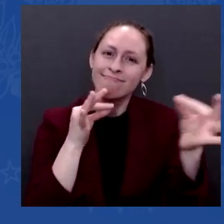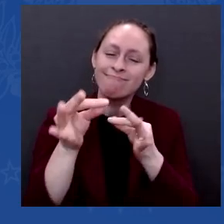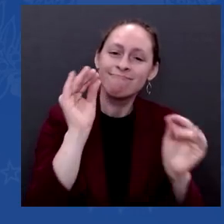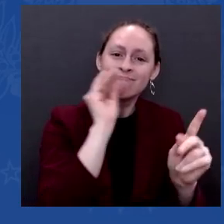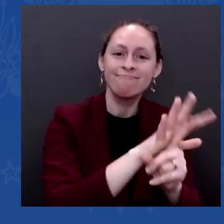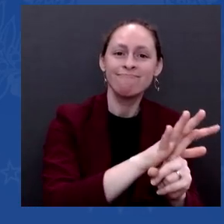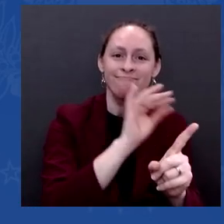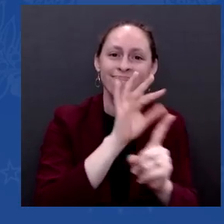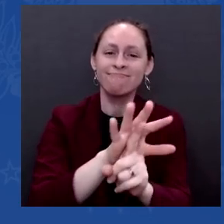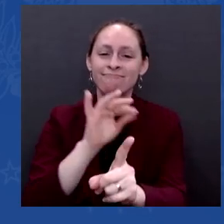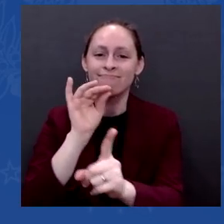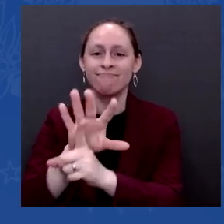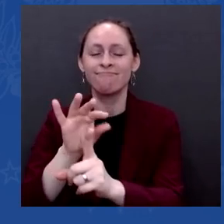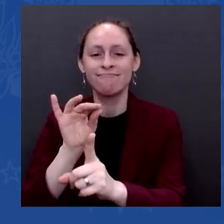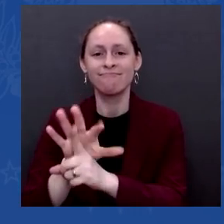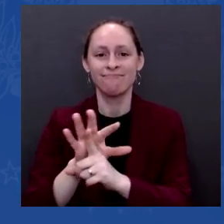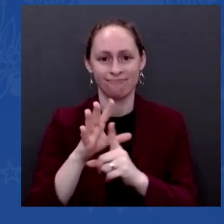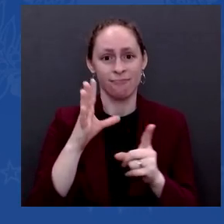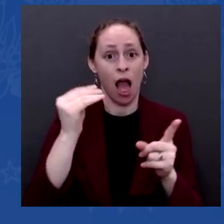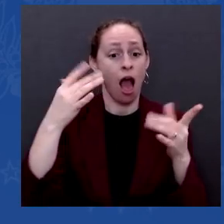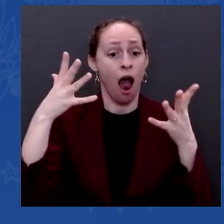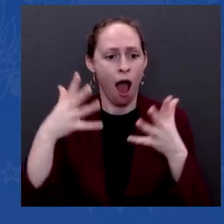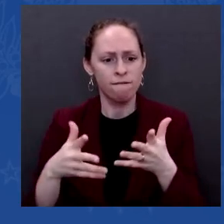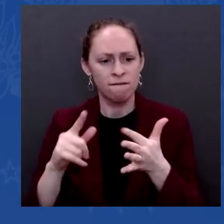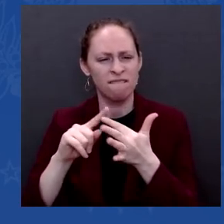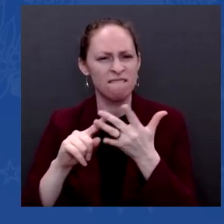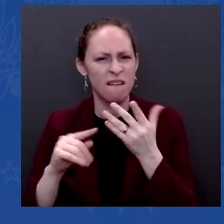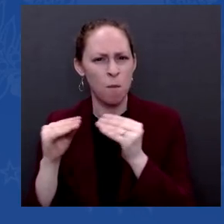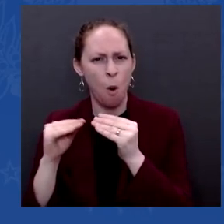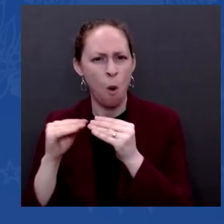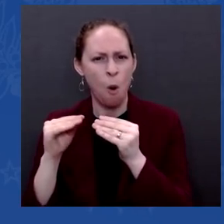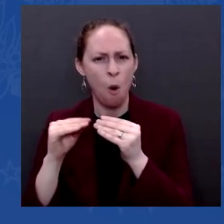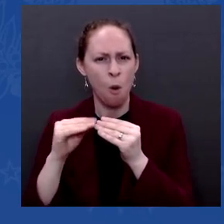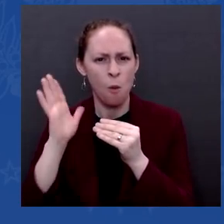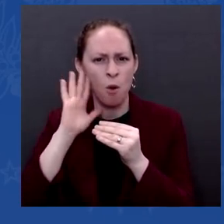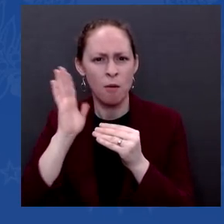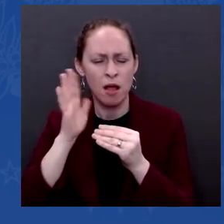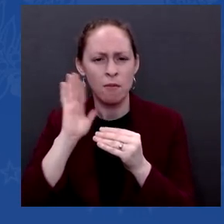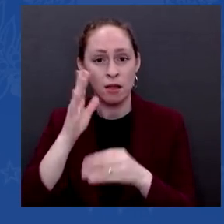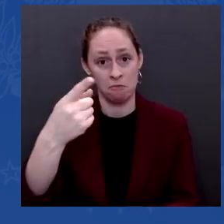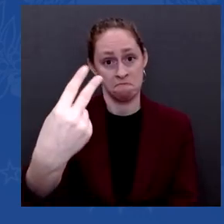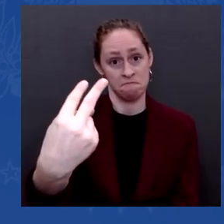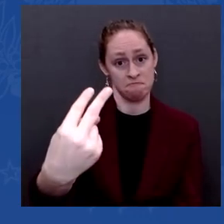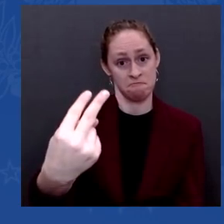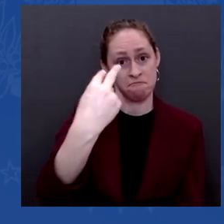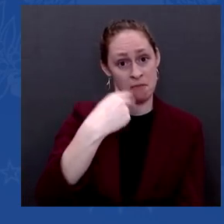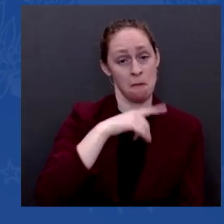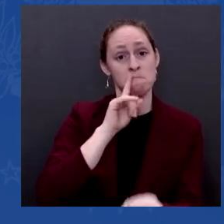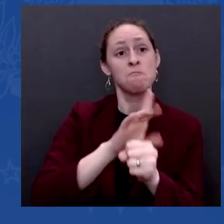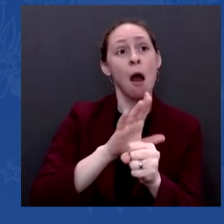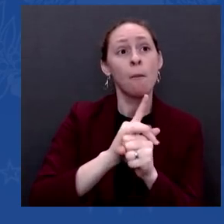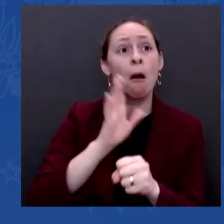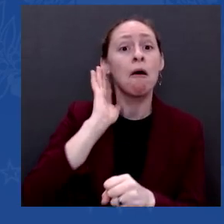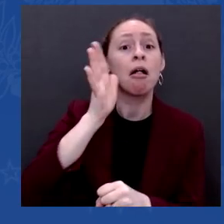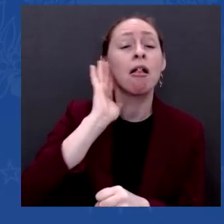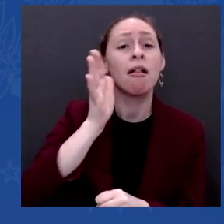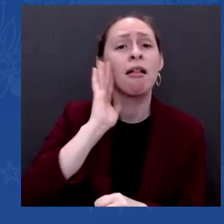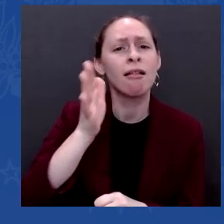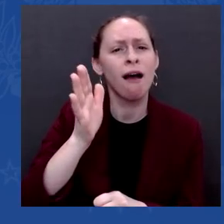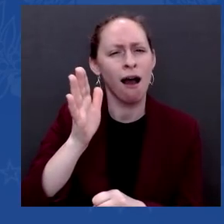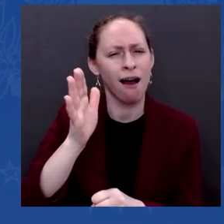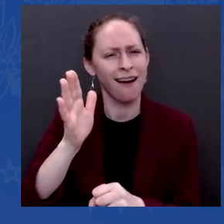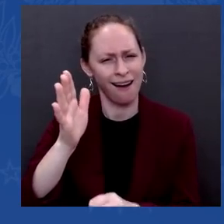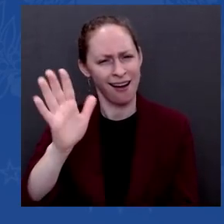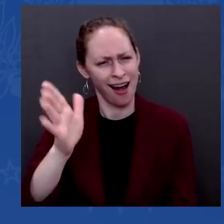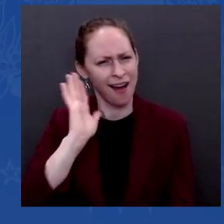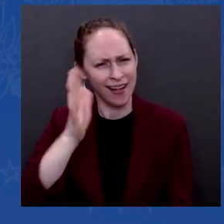overpromised at all, and I'm going to stay on this track. You know, one of the things that I remember — and I'll end this with — I